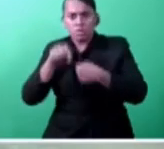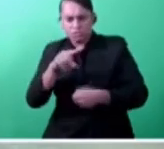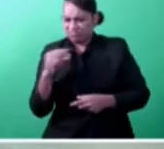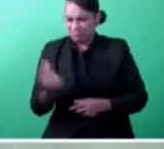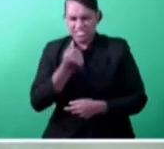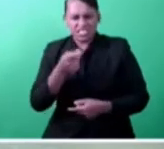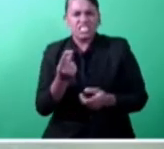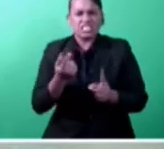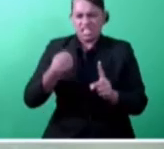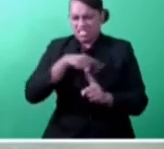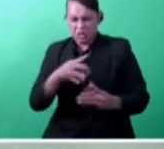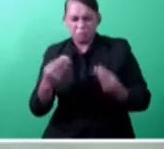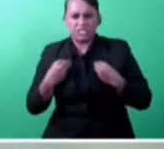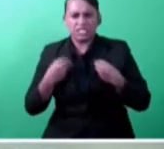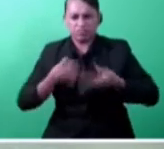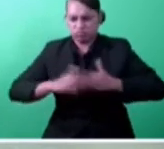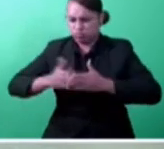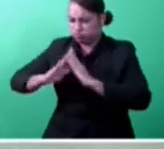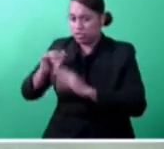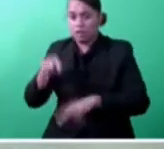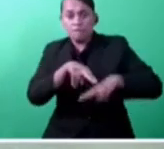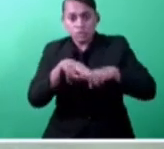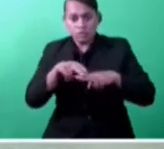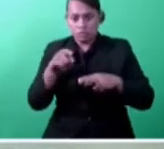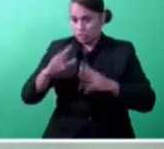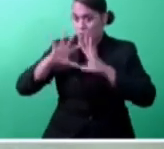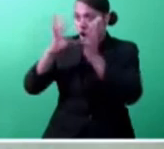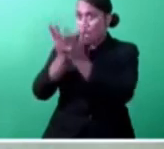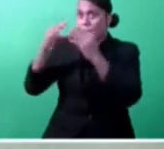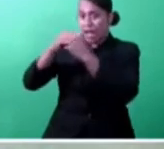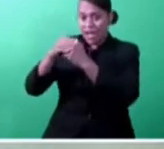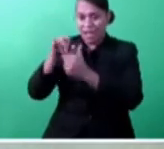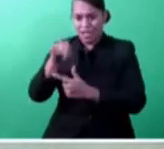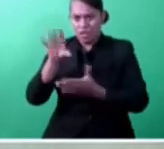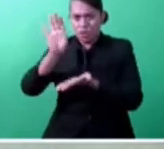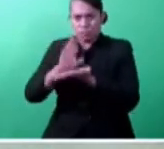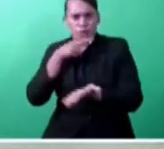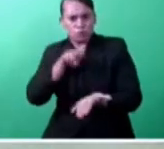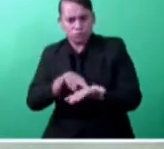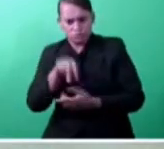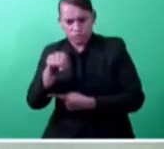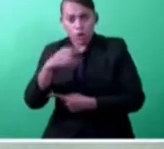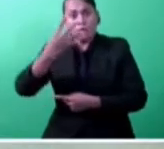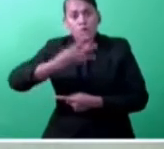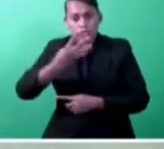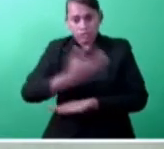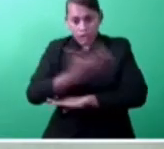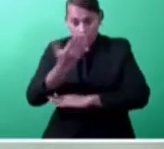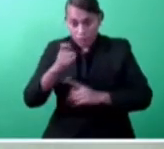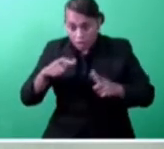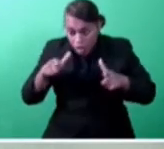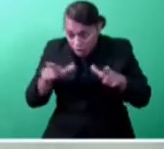According to the World Bank Group Doing Business report, it takes 40 days to start a business in Fiji.